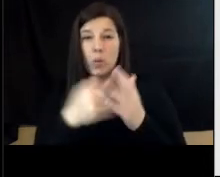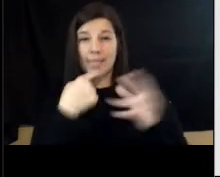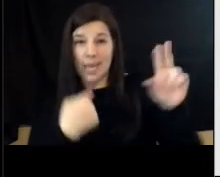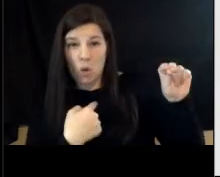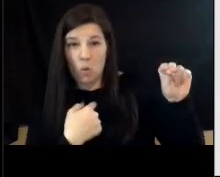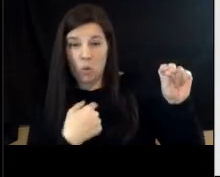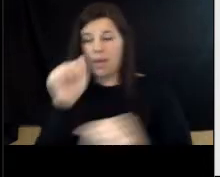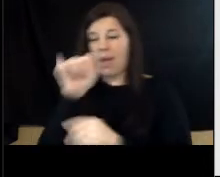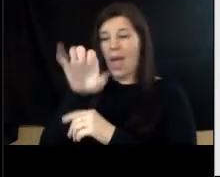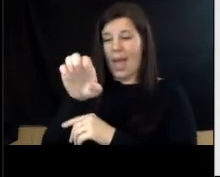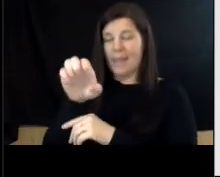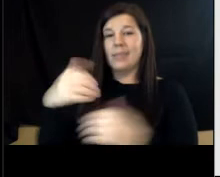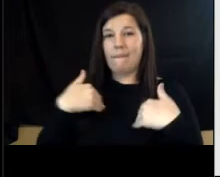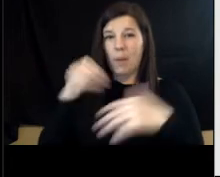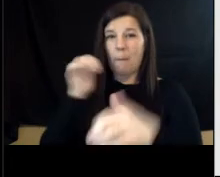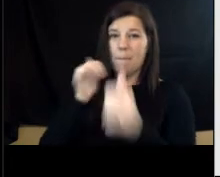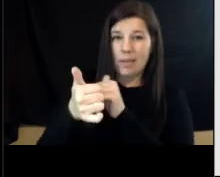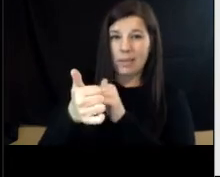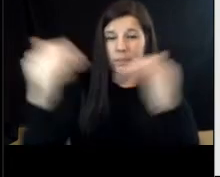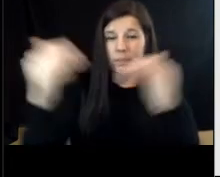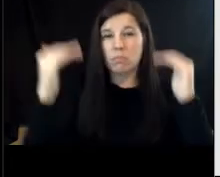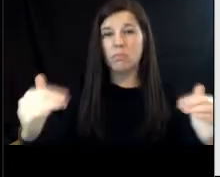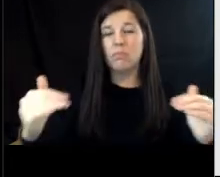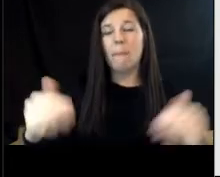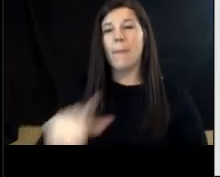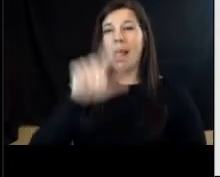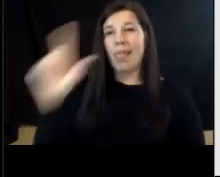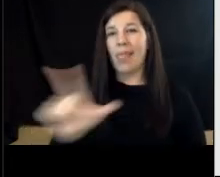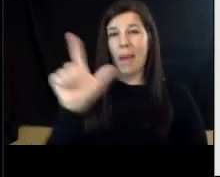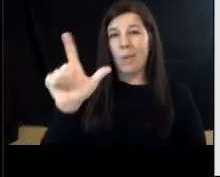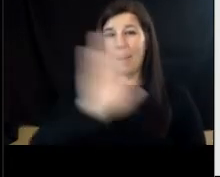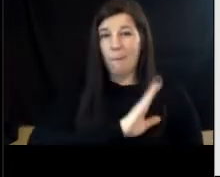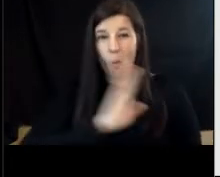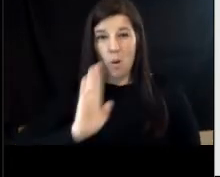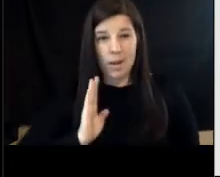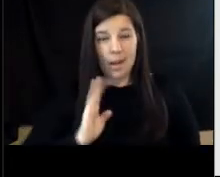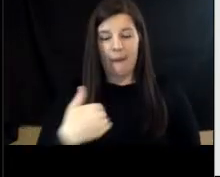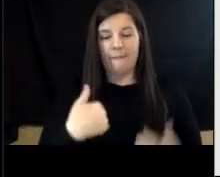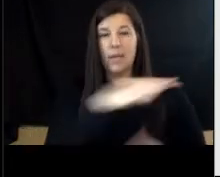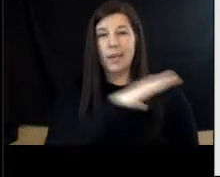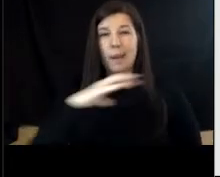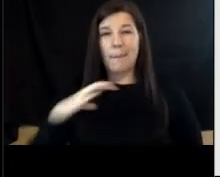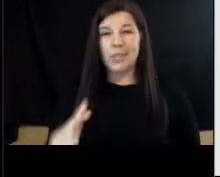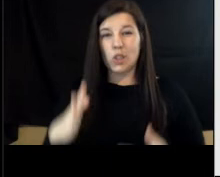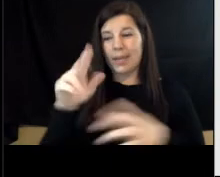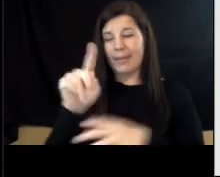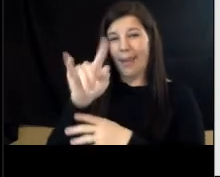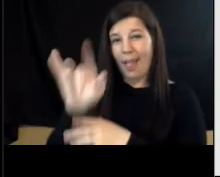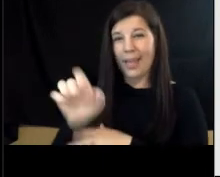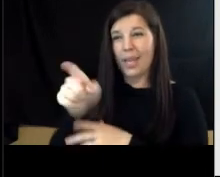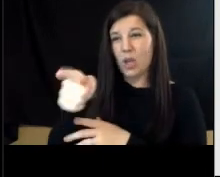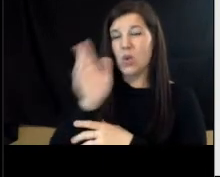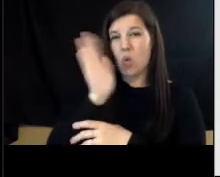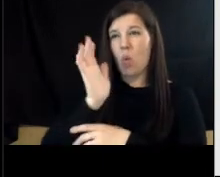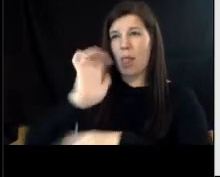have it motion passes unanimously moving on to the senior advisory uh commissioner kelly you are up for an appointment